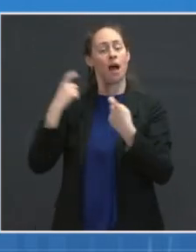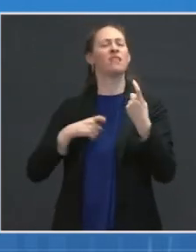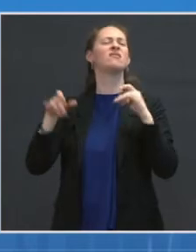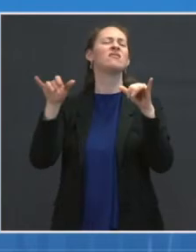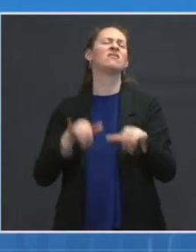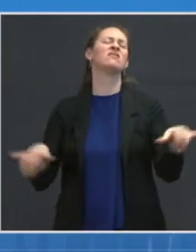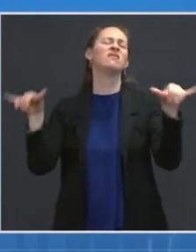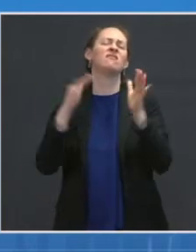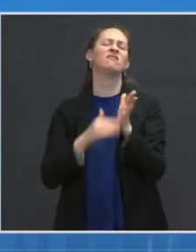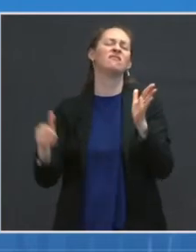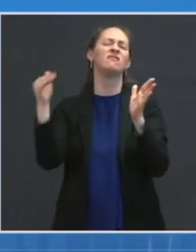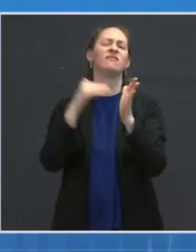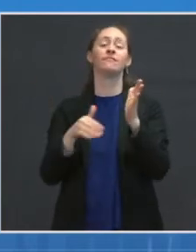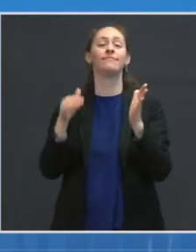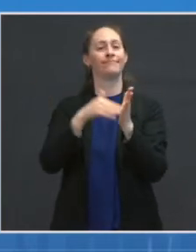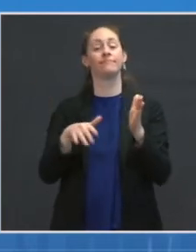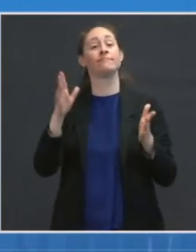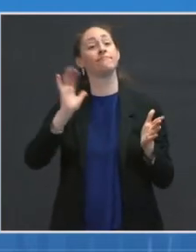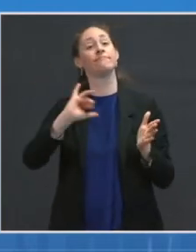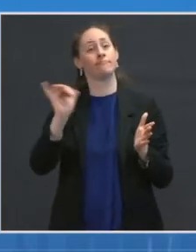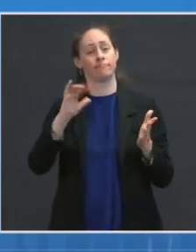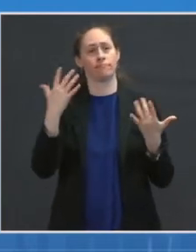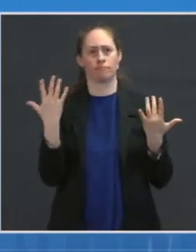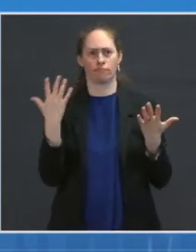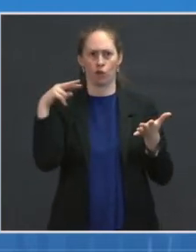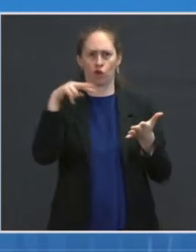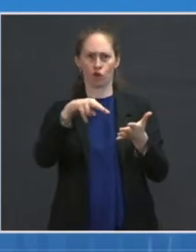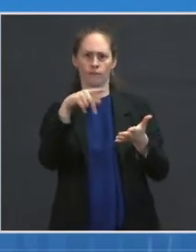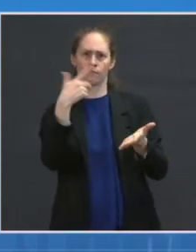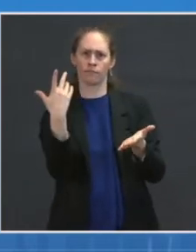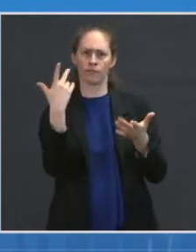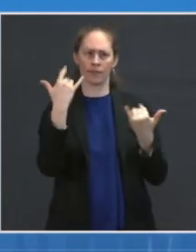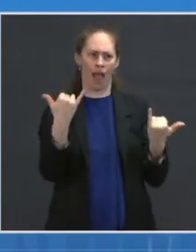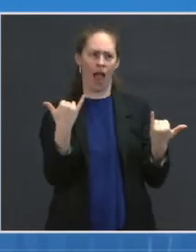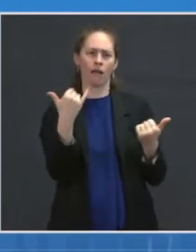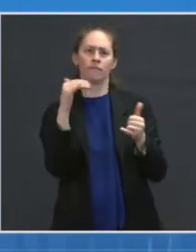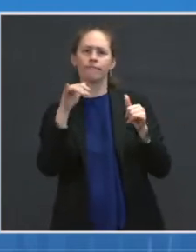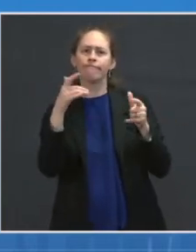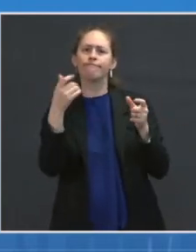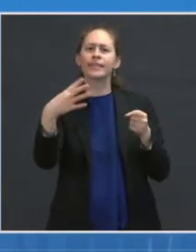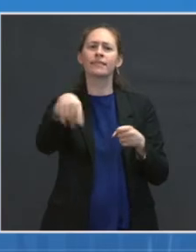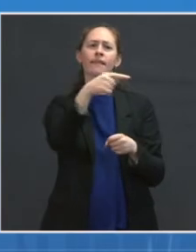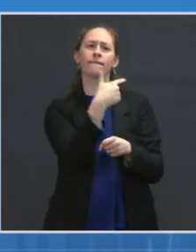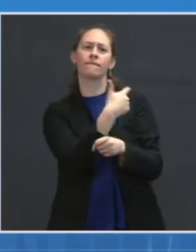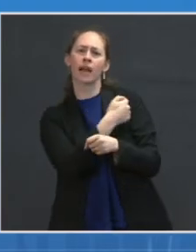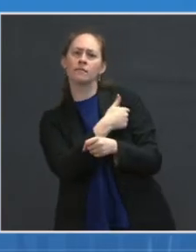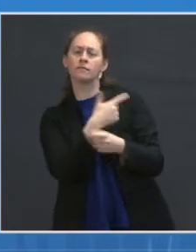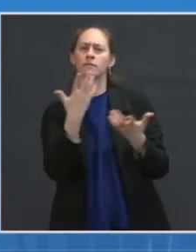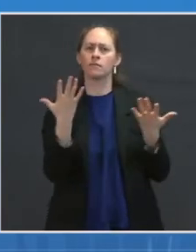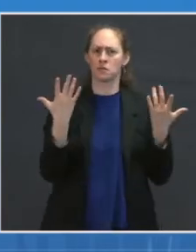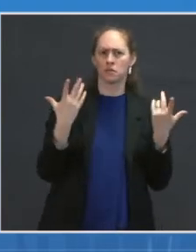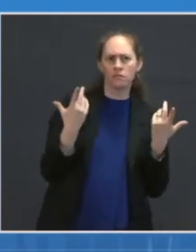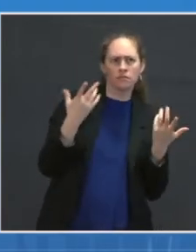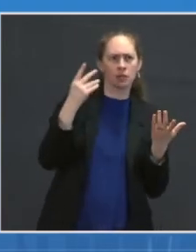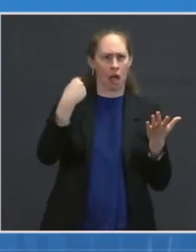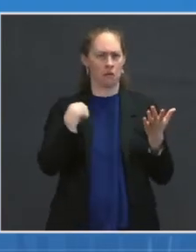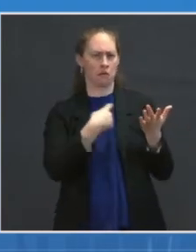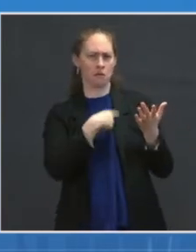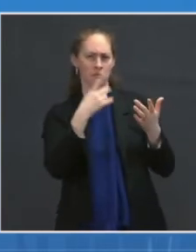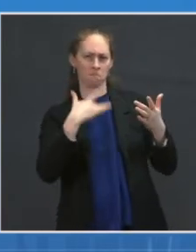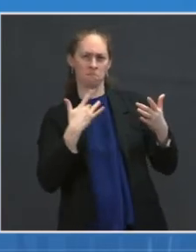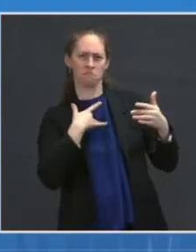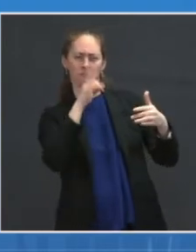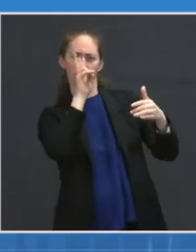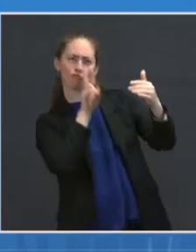look at the existing trials, those have already gotten an EUA and those that we anticipate and hope will get an EUA,